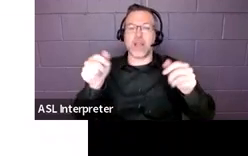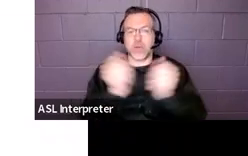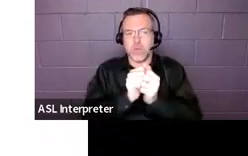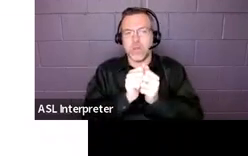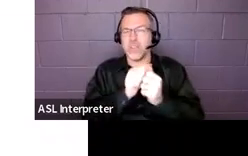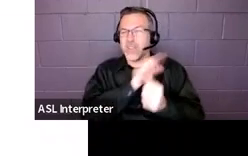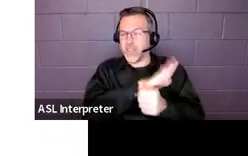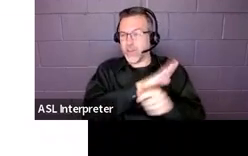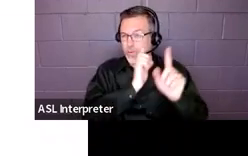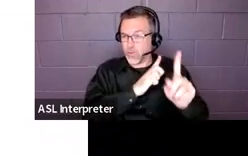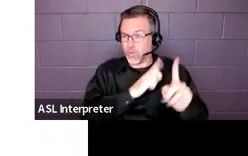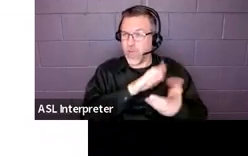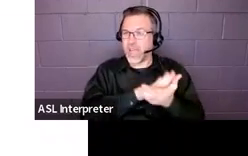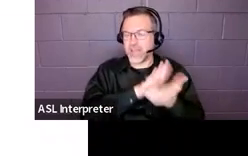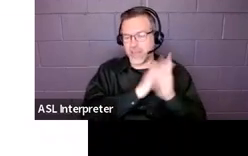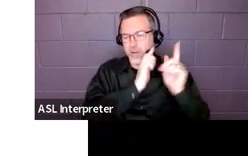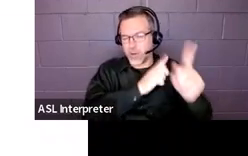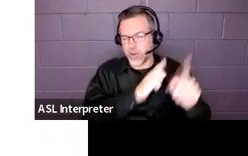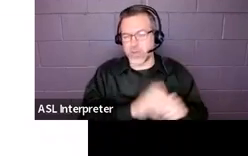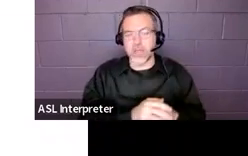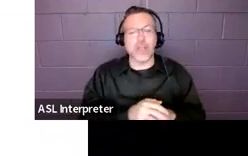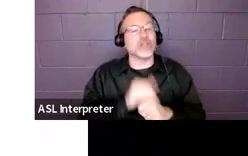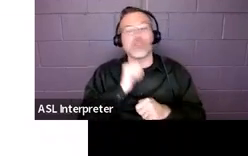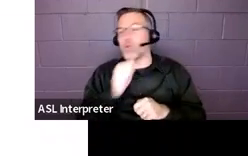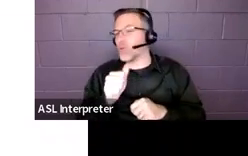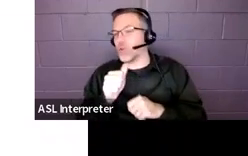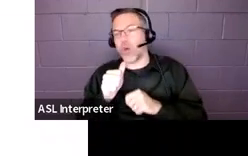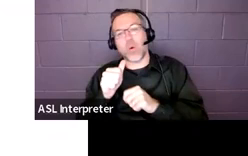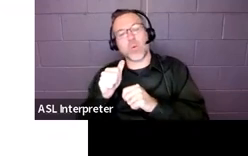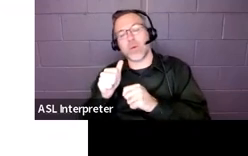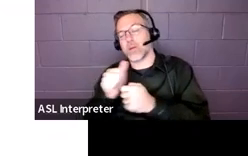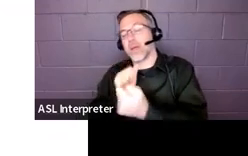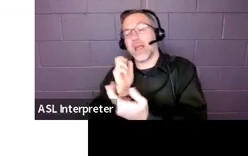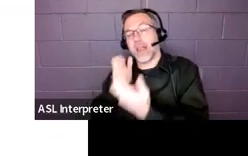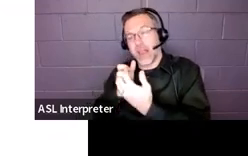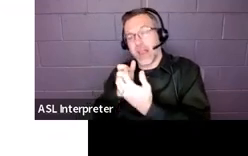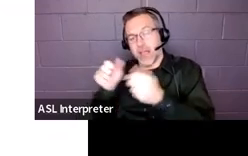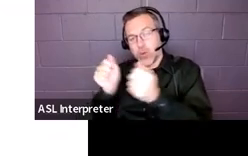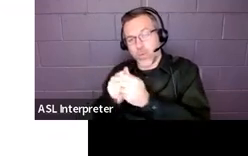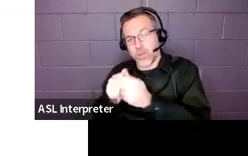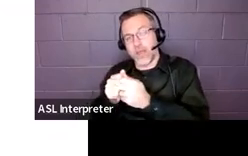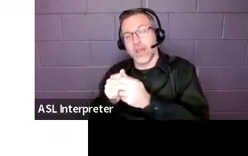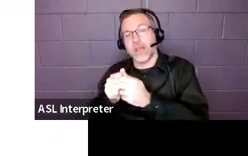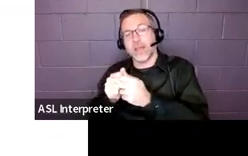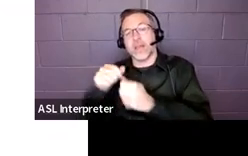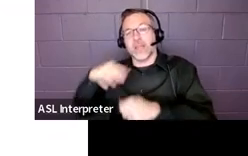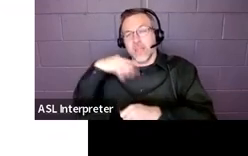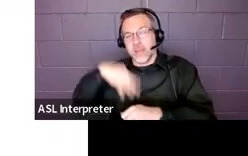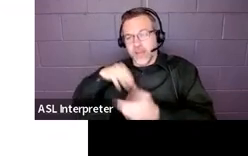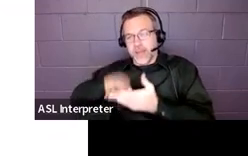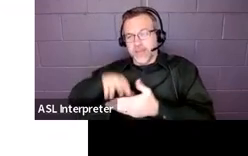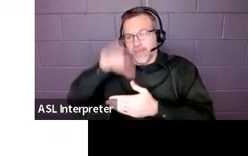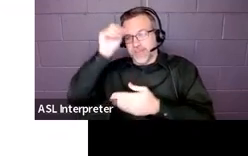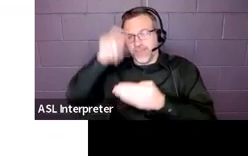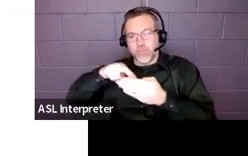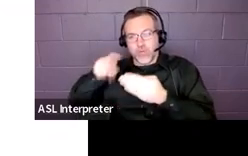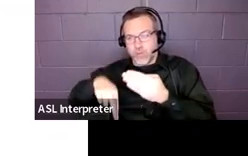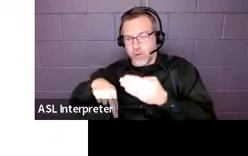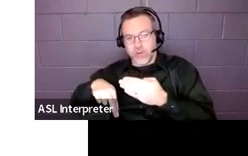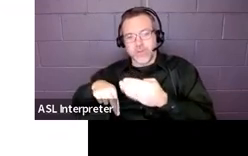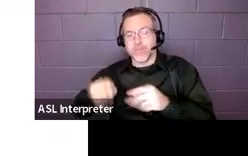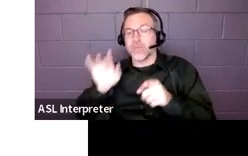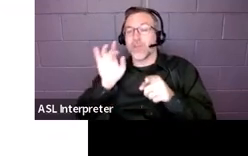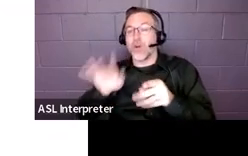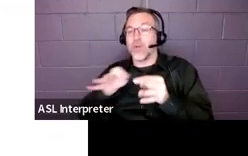goals. So, you wouldn't align them just to the main learning results. You would follow this link right here and go to the